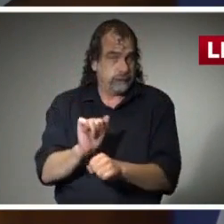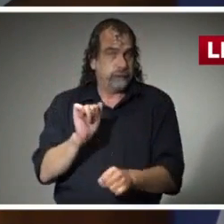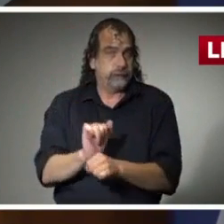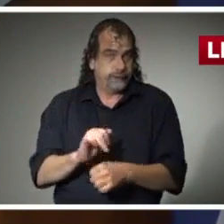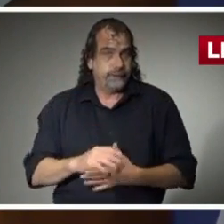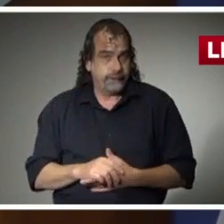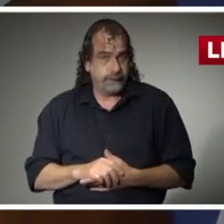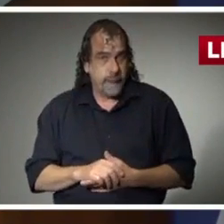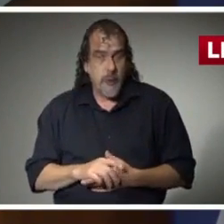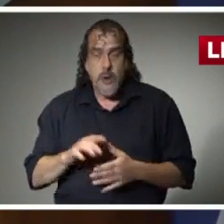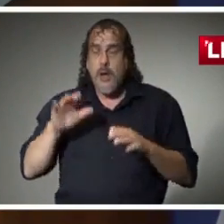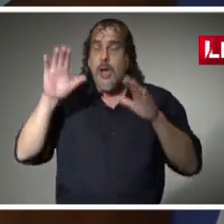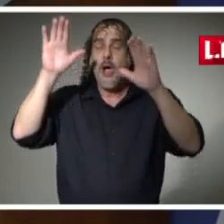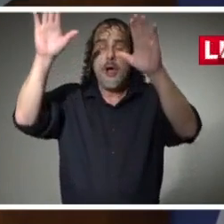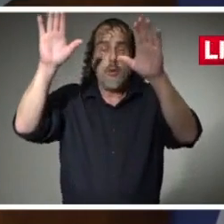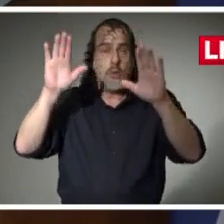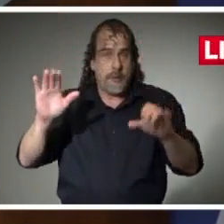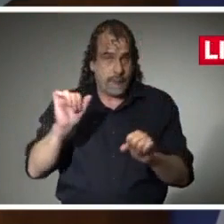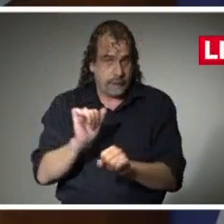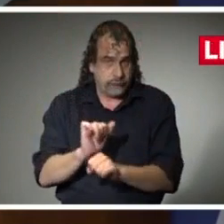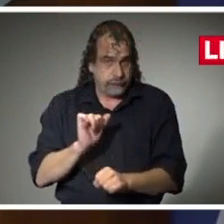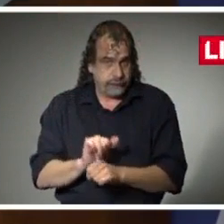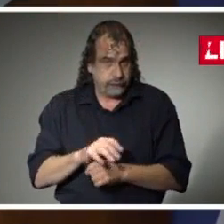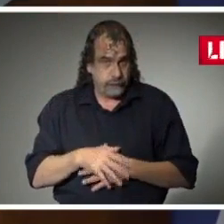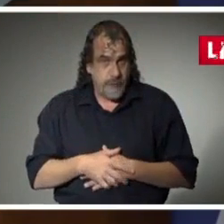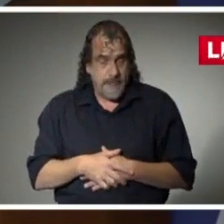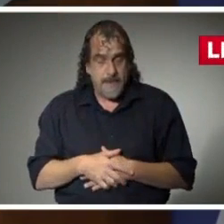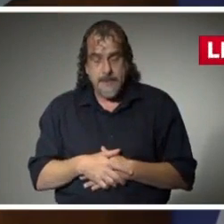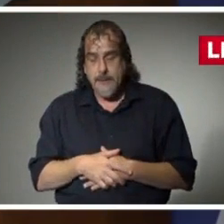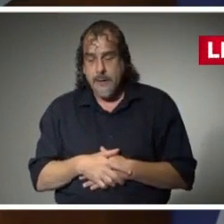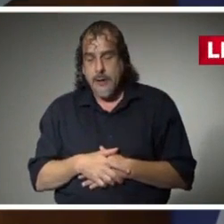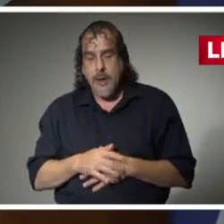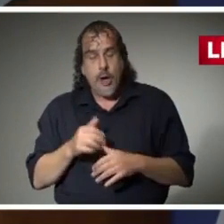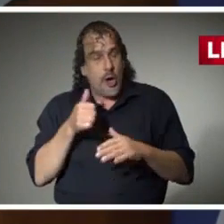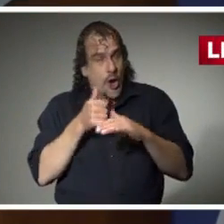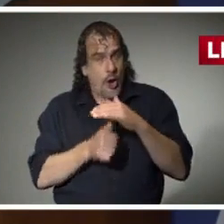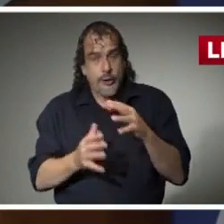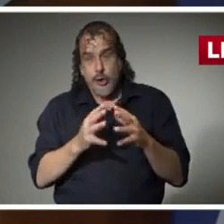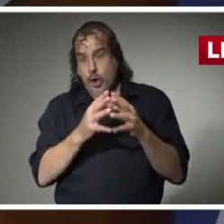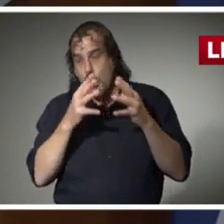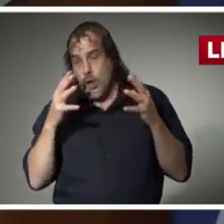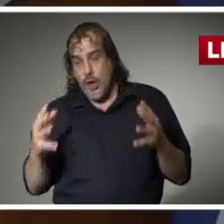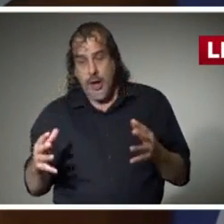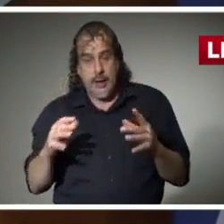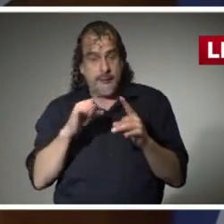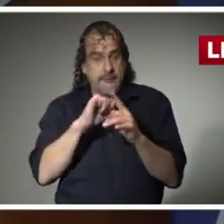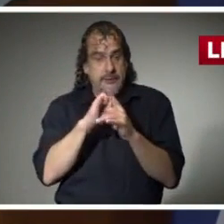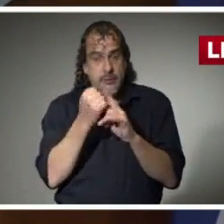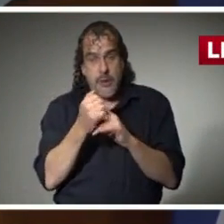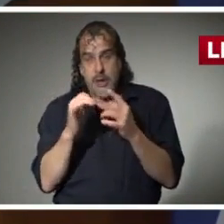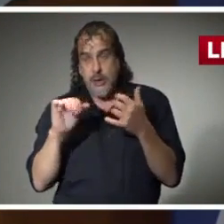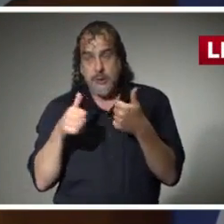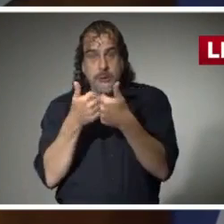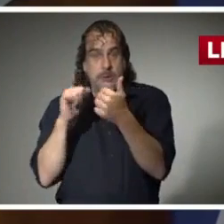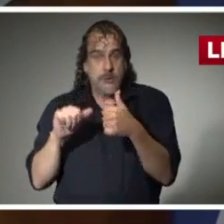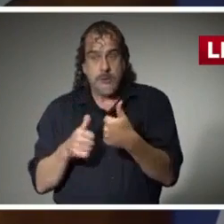An incredible job. Under extremely challenging circumstances.